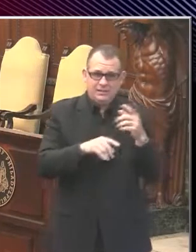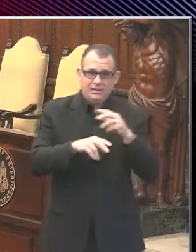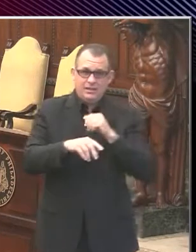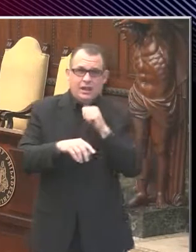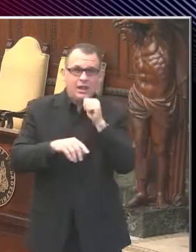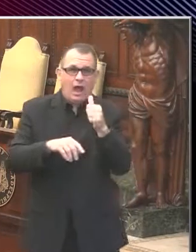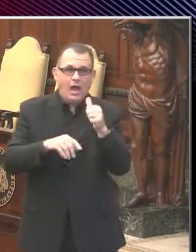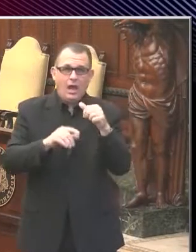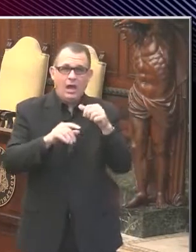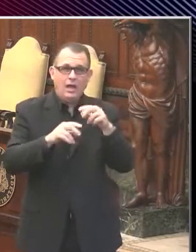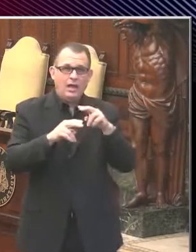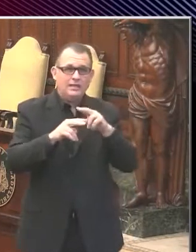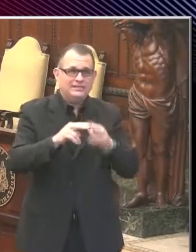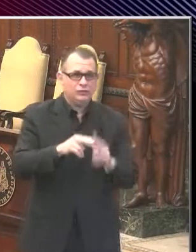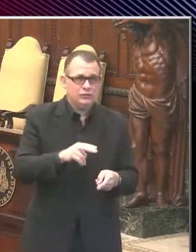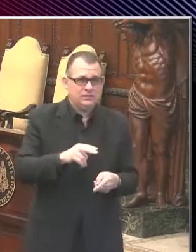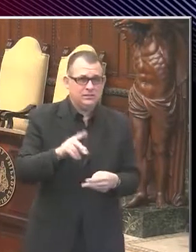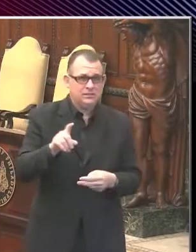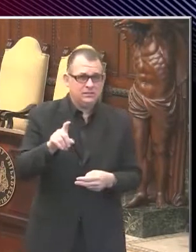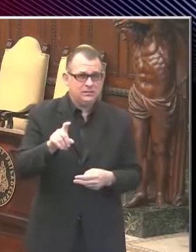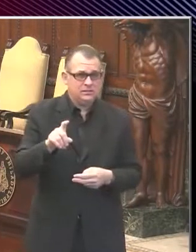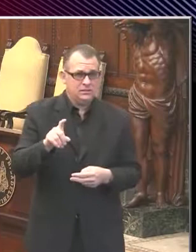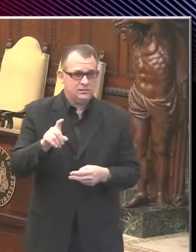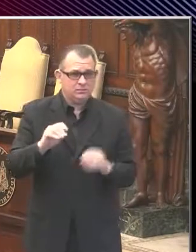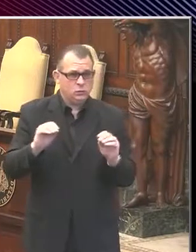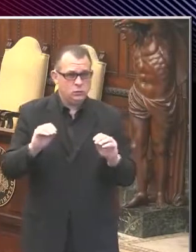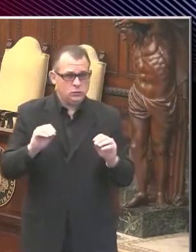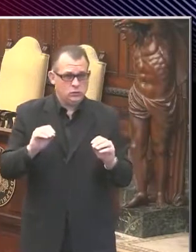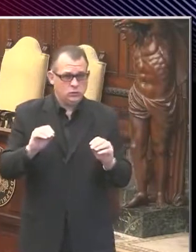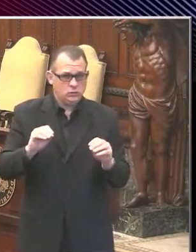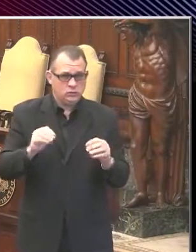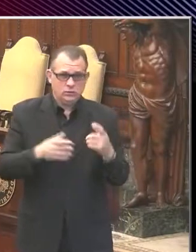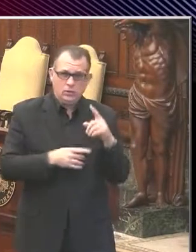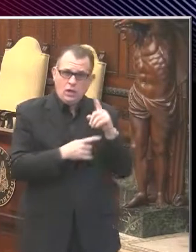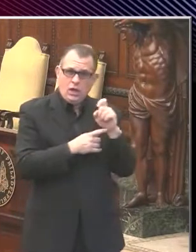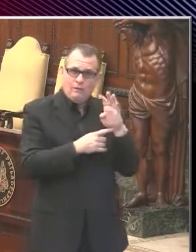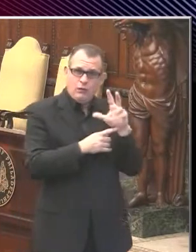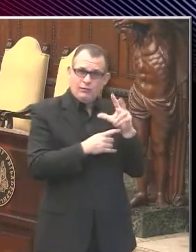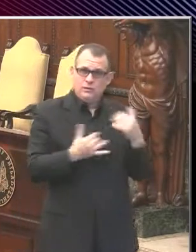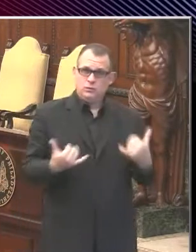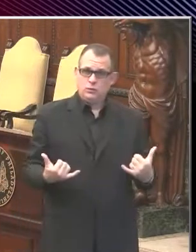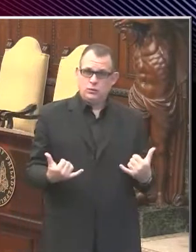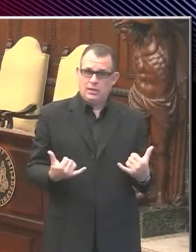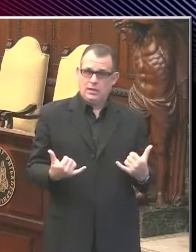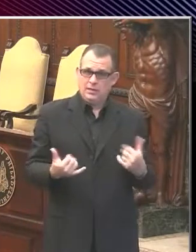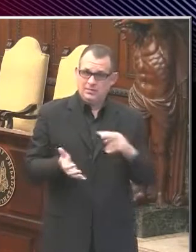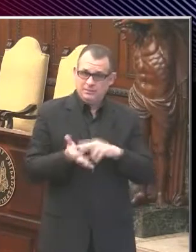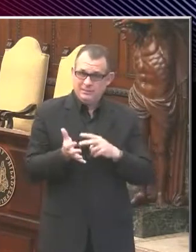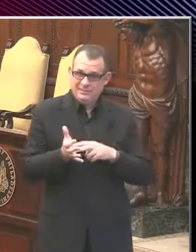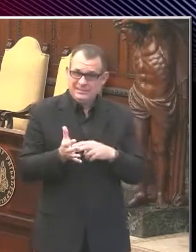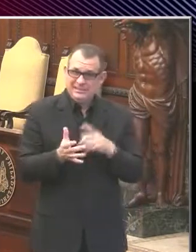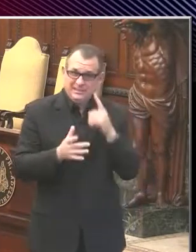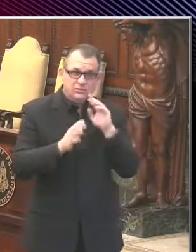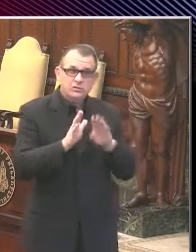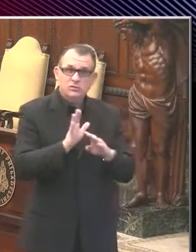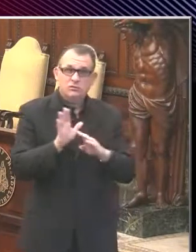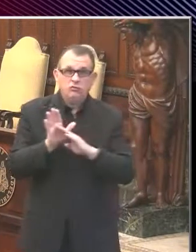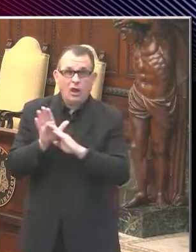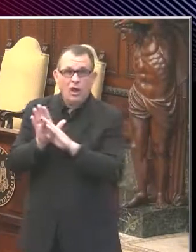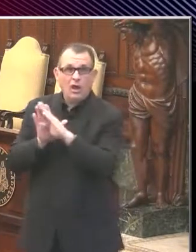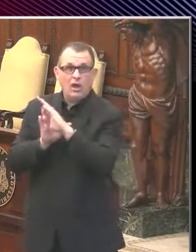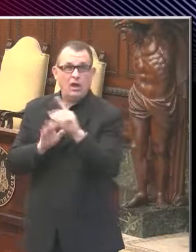With there being 143 cases today, is it fair to say they are actually rising or are we out of a plateau right now?